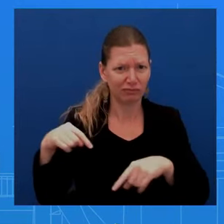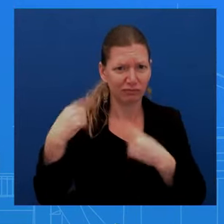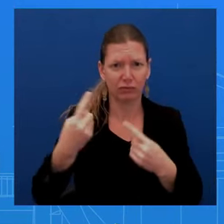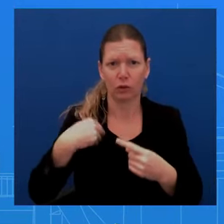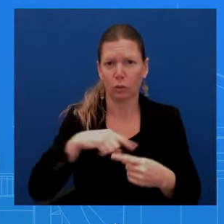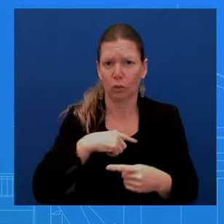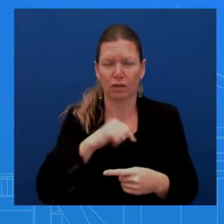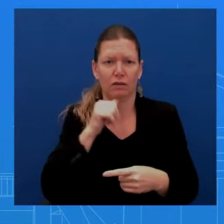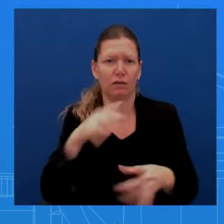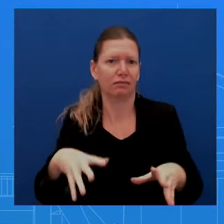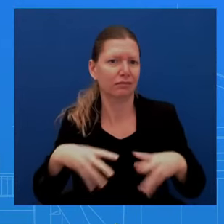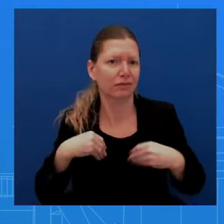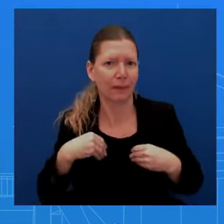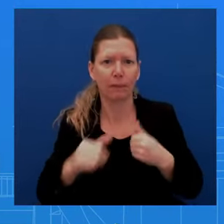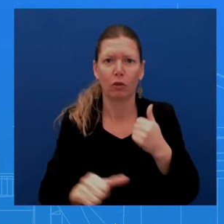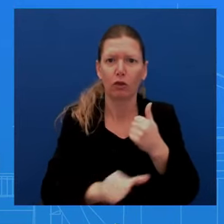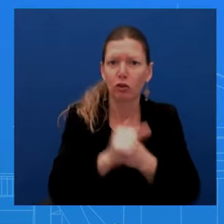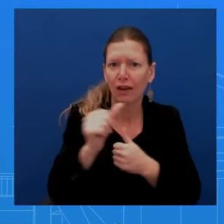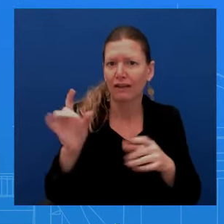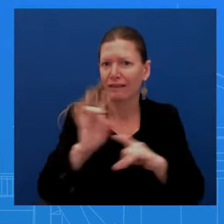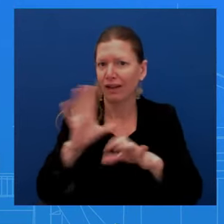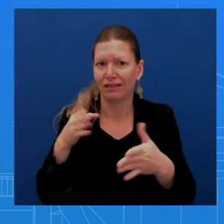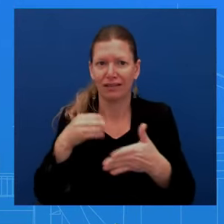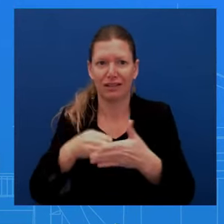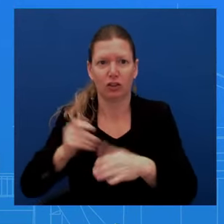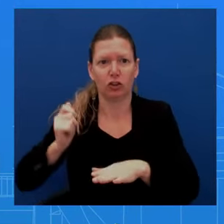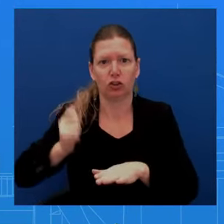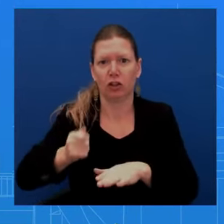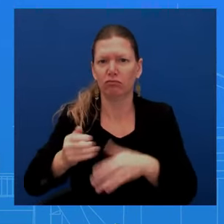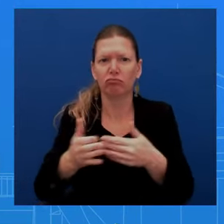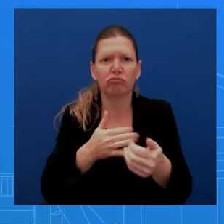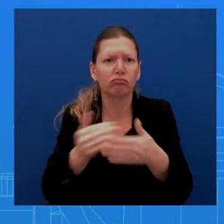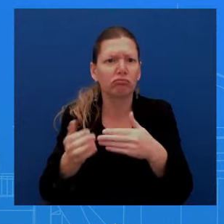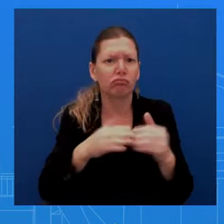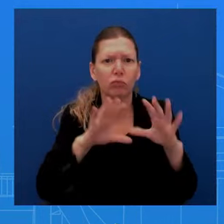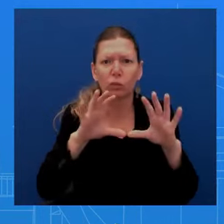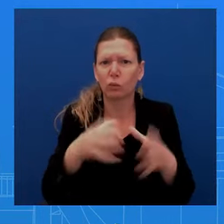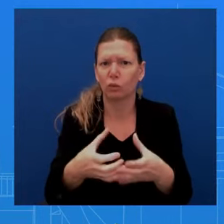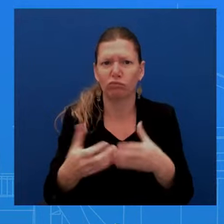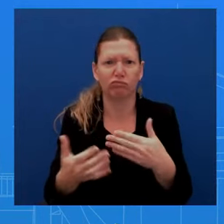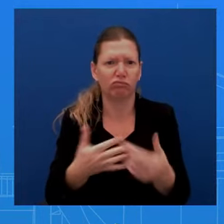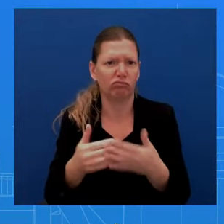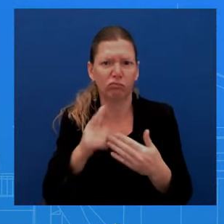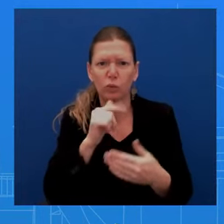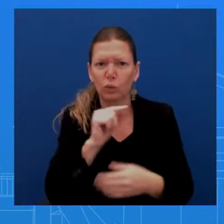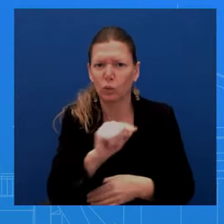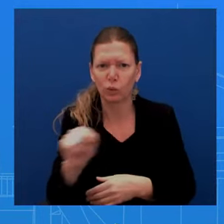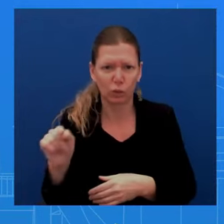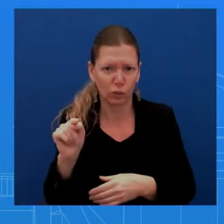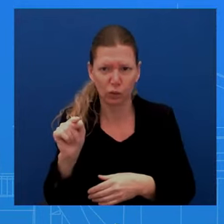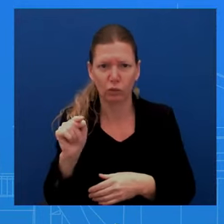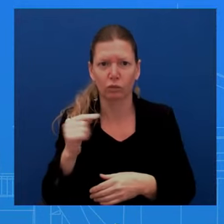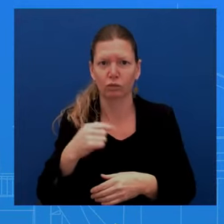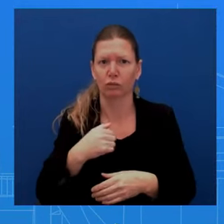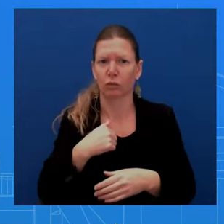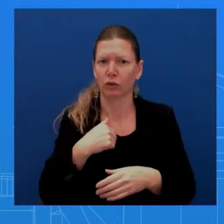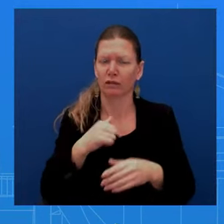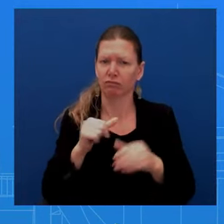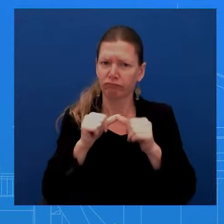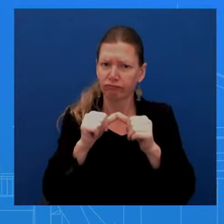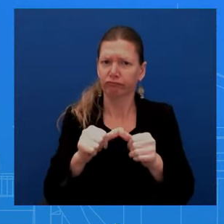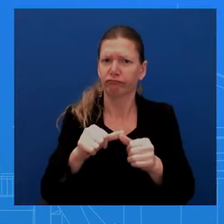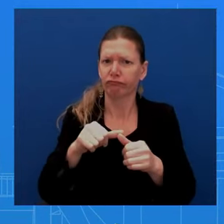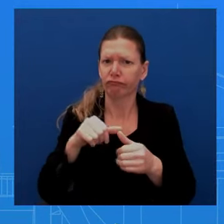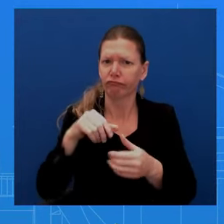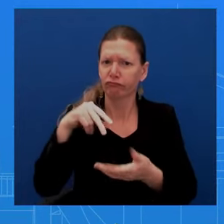so I just want to make that clear. That is something that we're going to be certainly steadfast on continuing to say and be very, uh, clear about that. Uh, Sungmin,